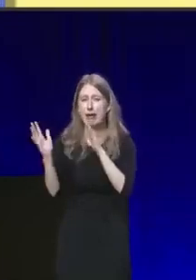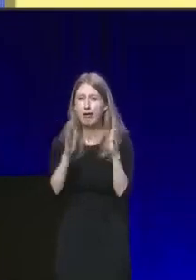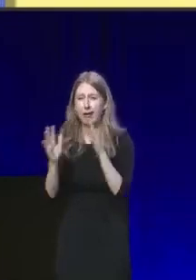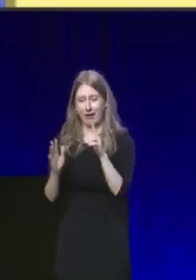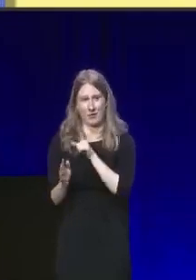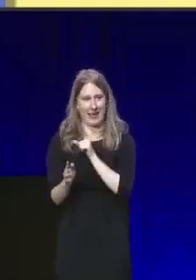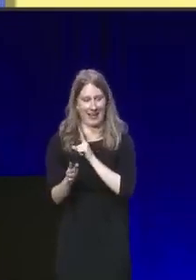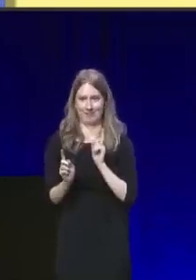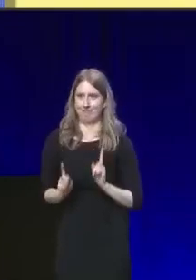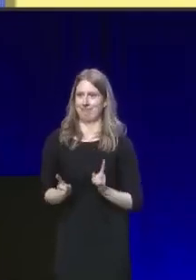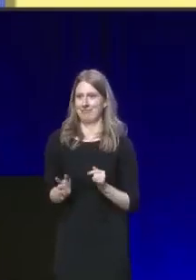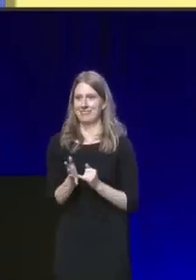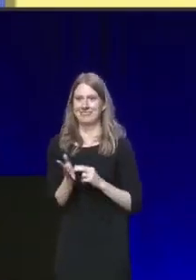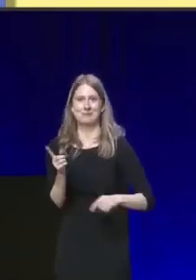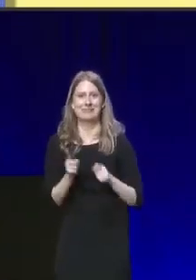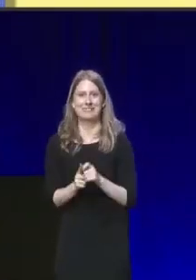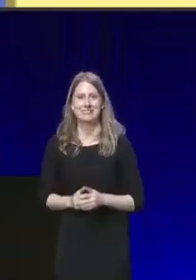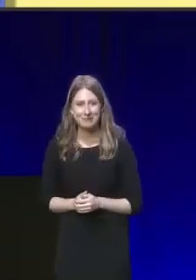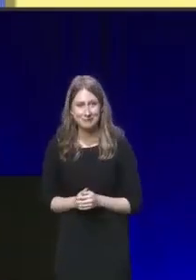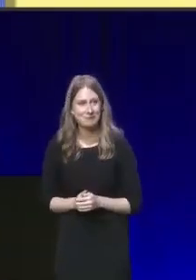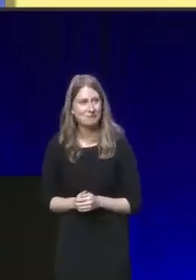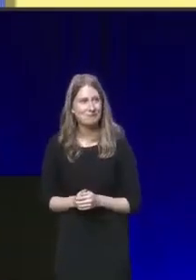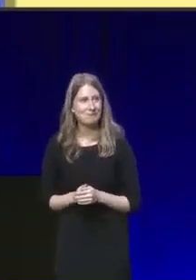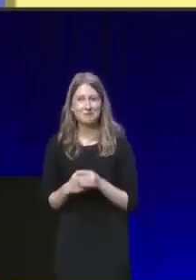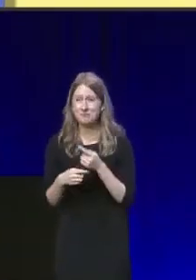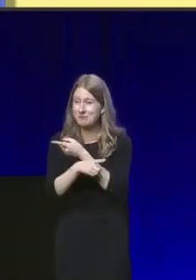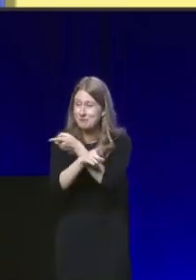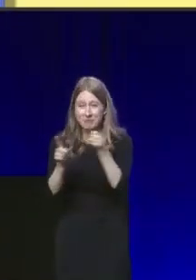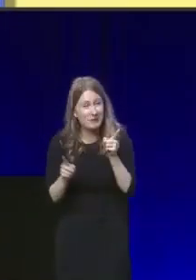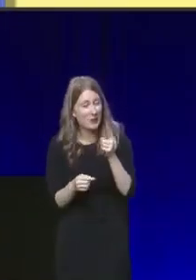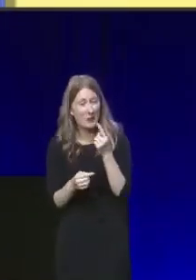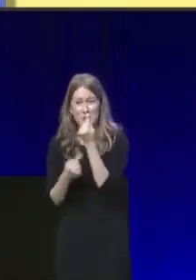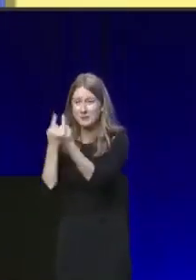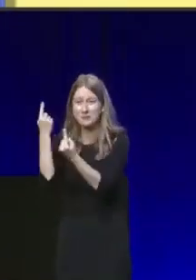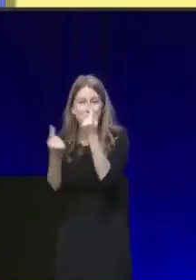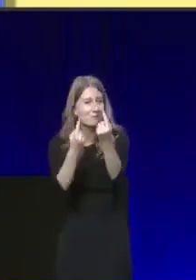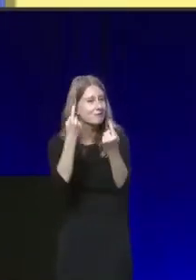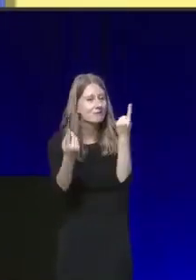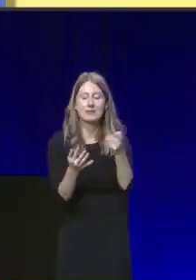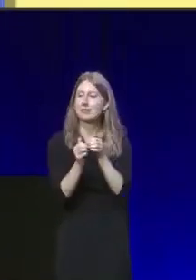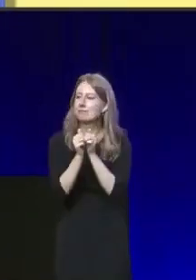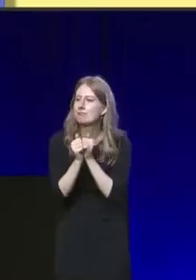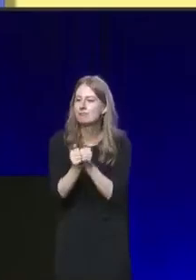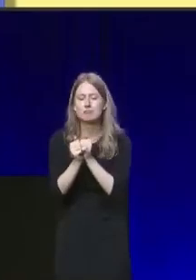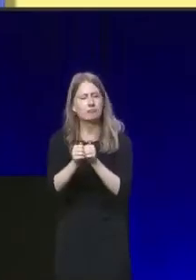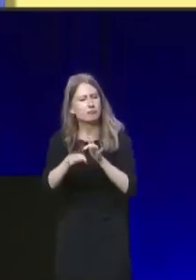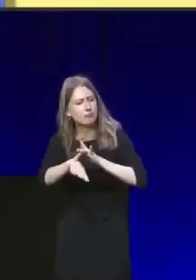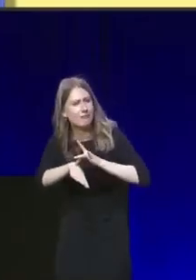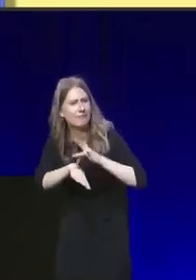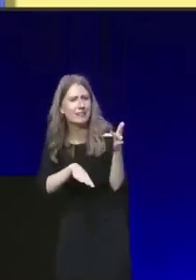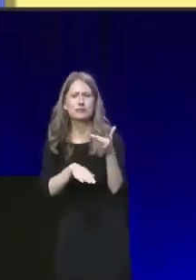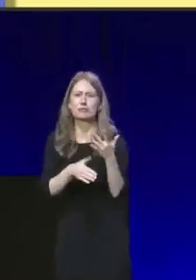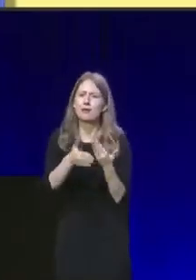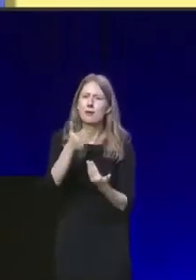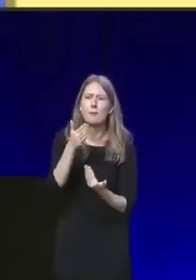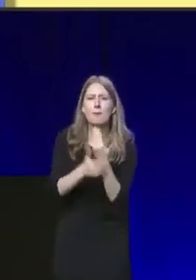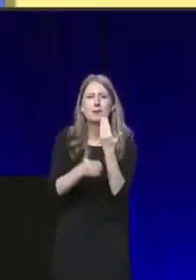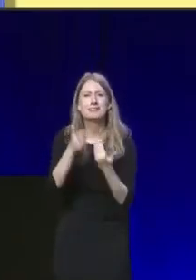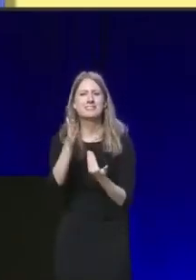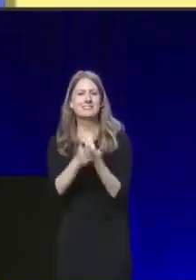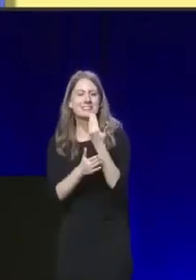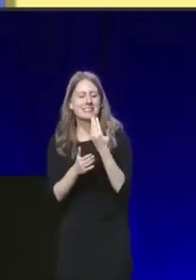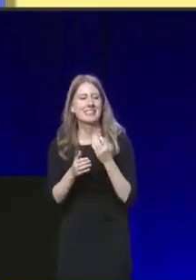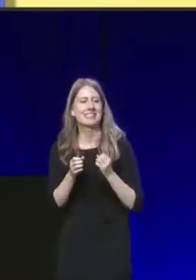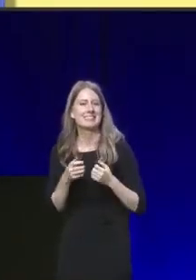together. All of you, every one of you, deserve the most professional, modern, dynamic,